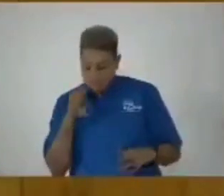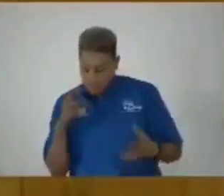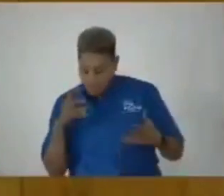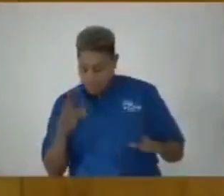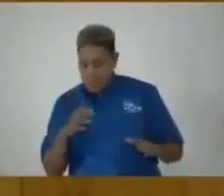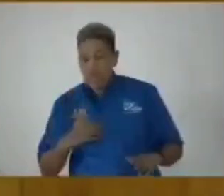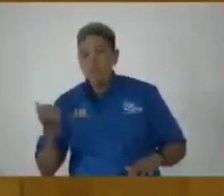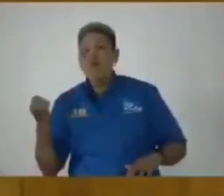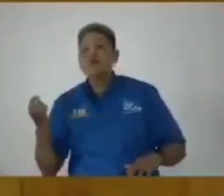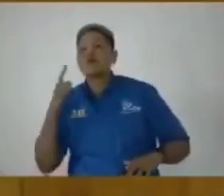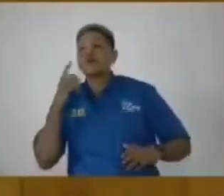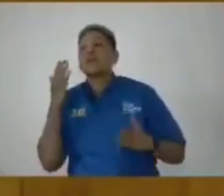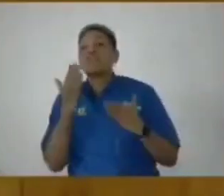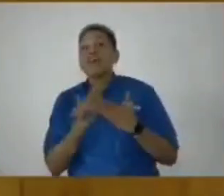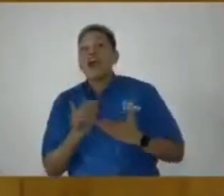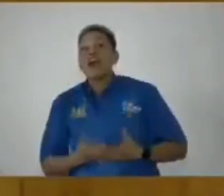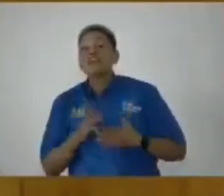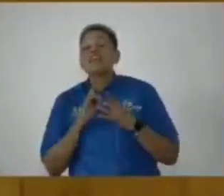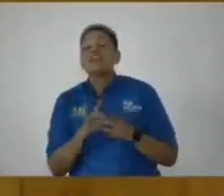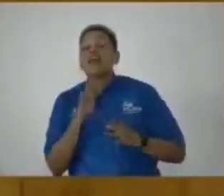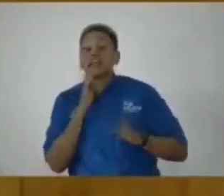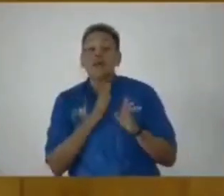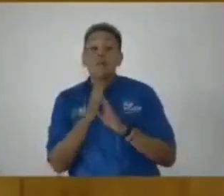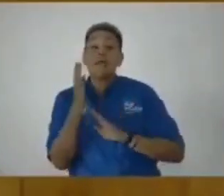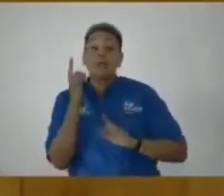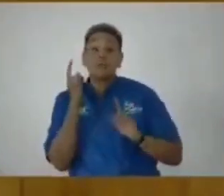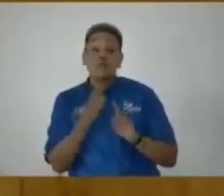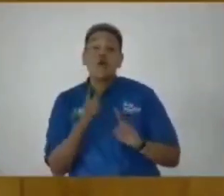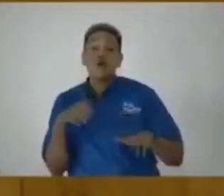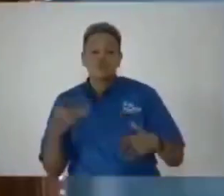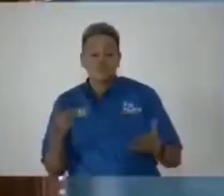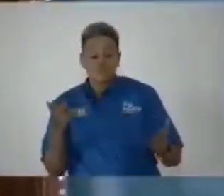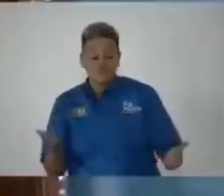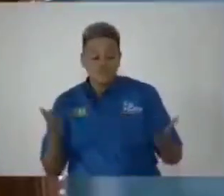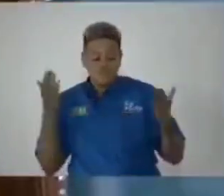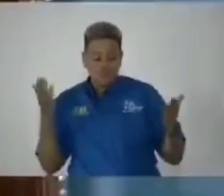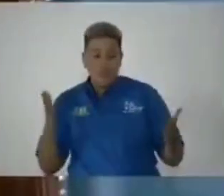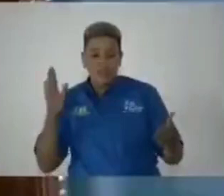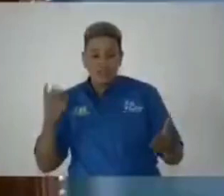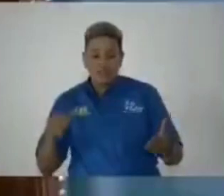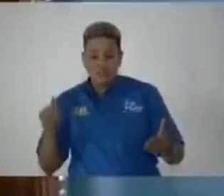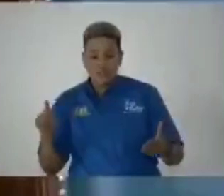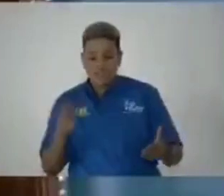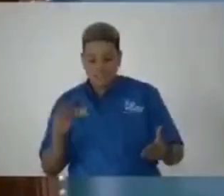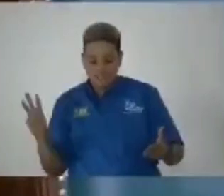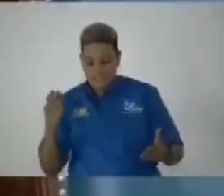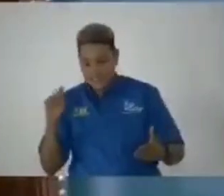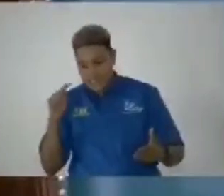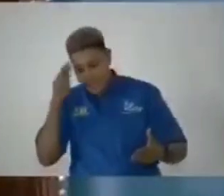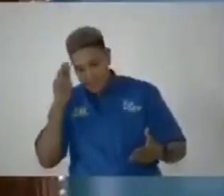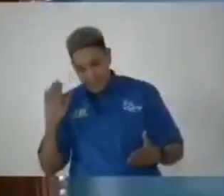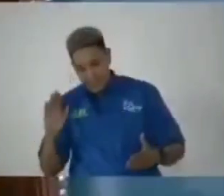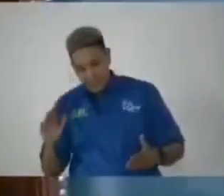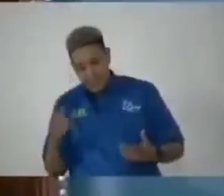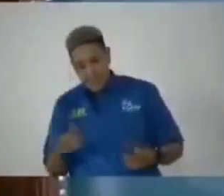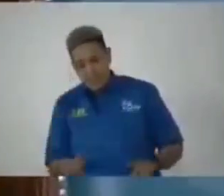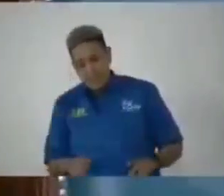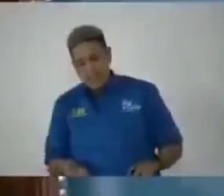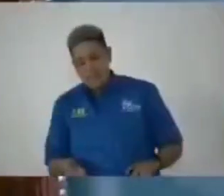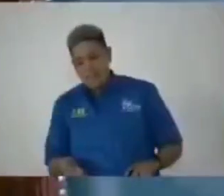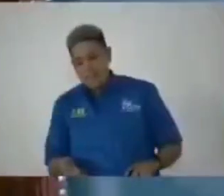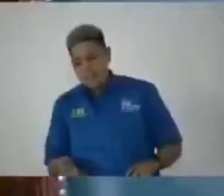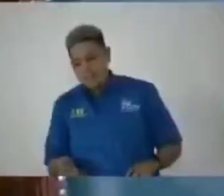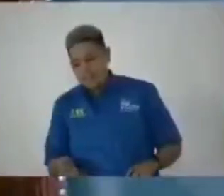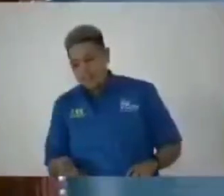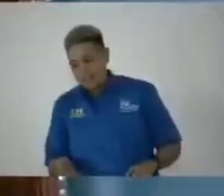holding to the fact of the main point that was raised by the opposition. I to I it was rightly